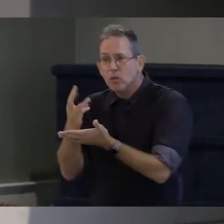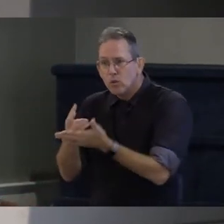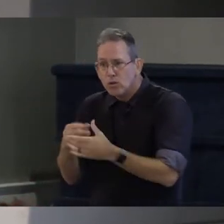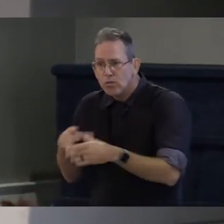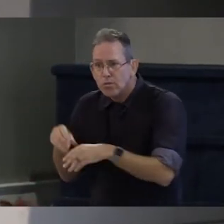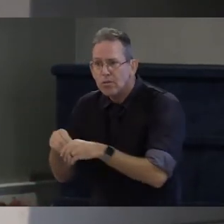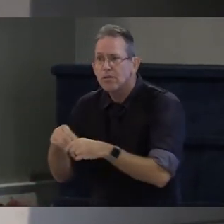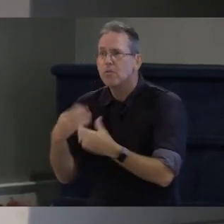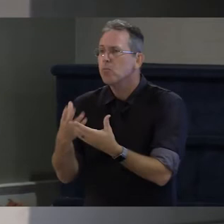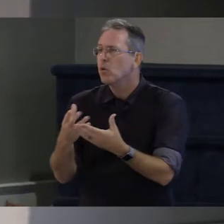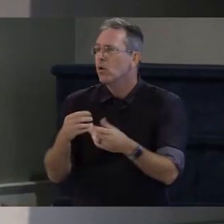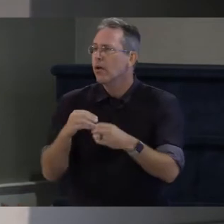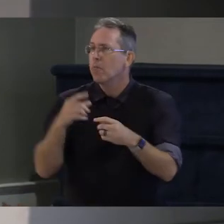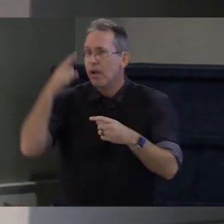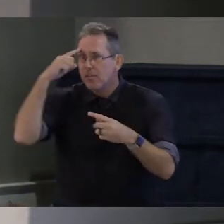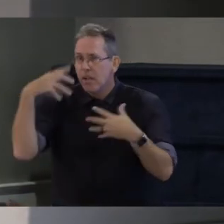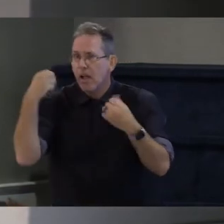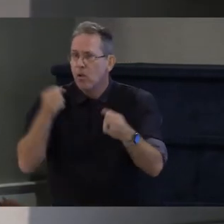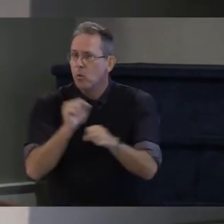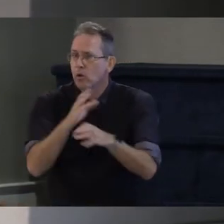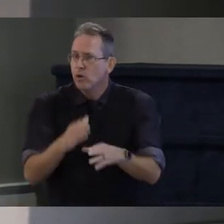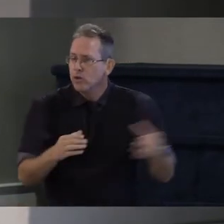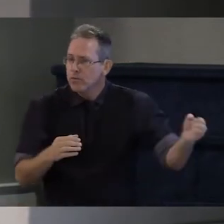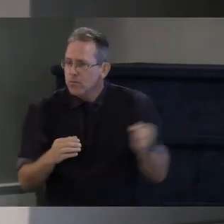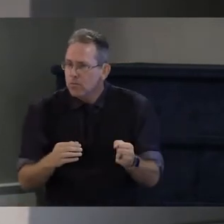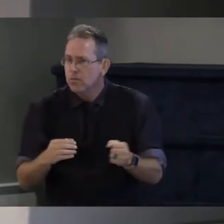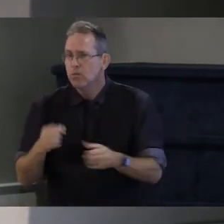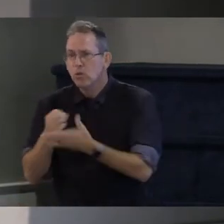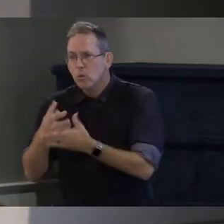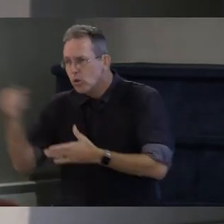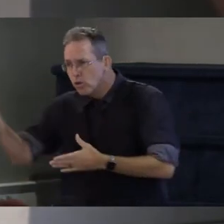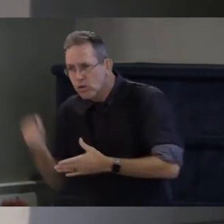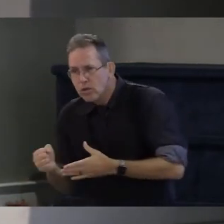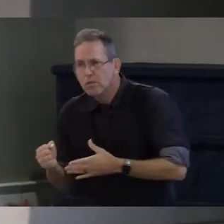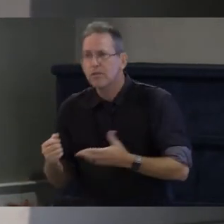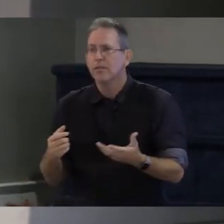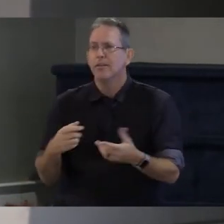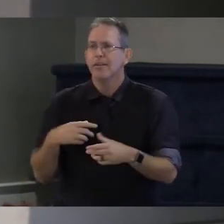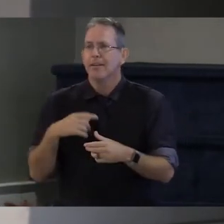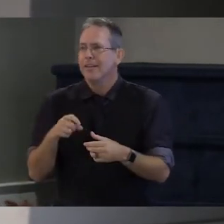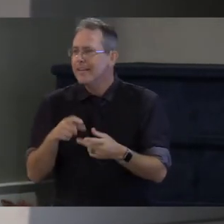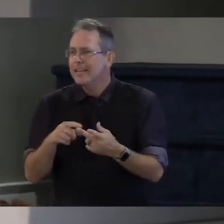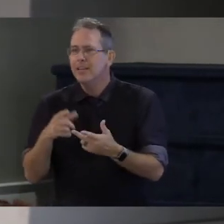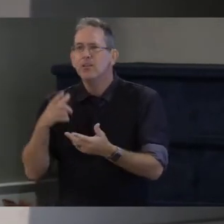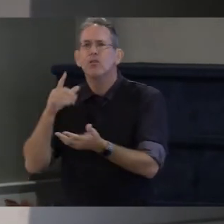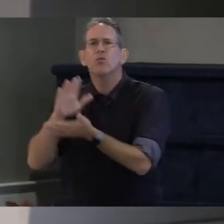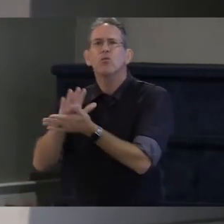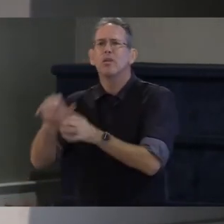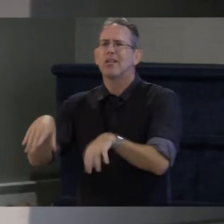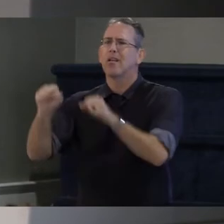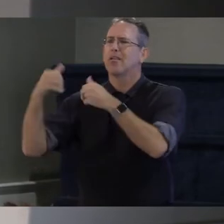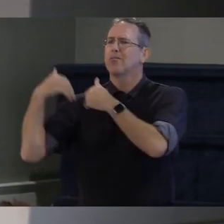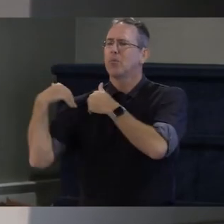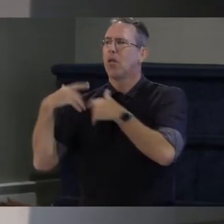schools and then finally making sure that schools are being held account to account when